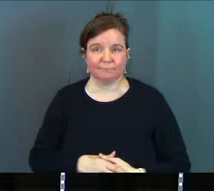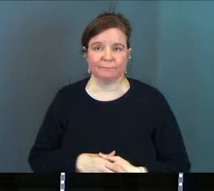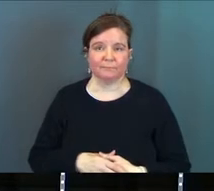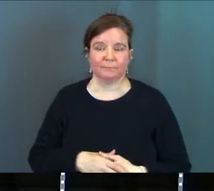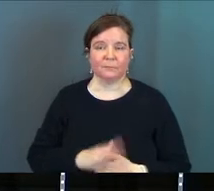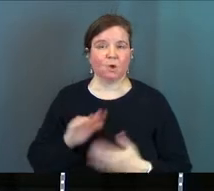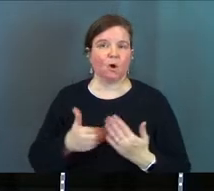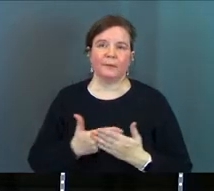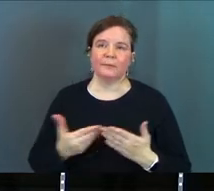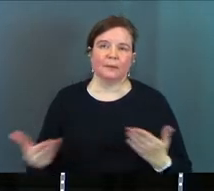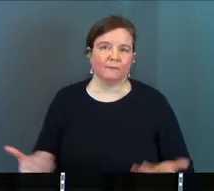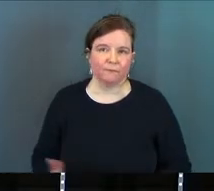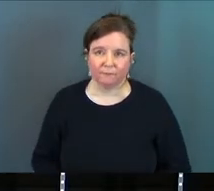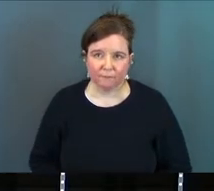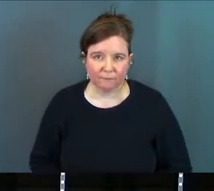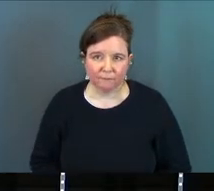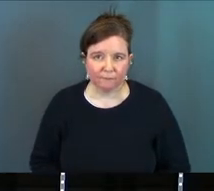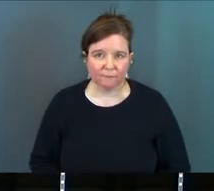all the stuff